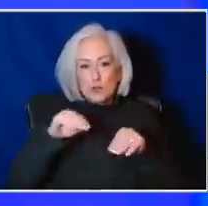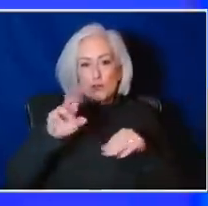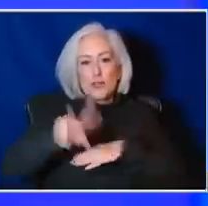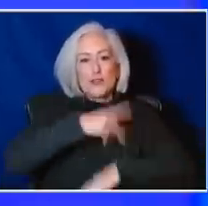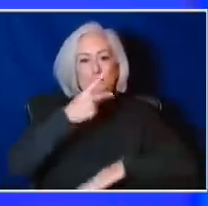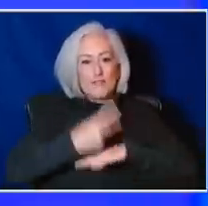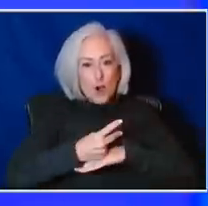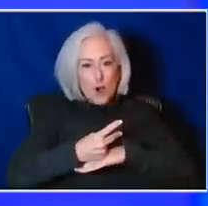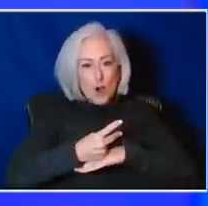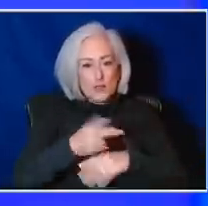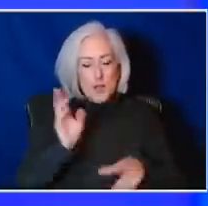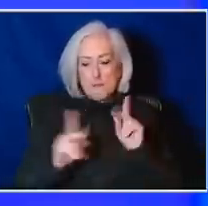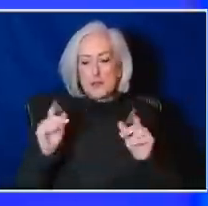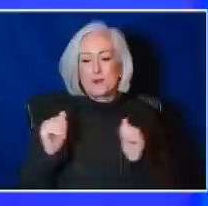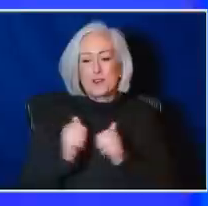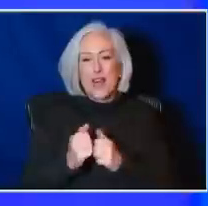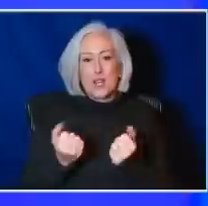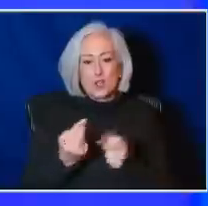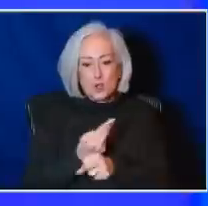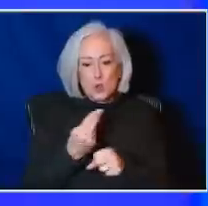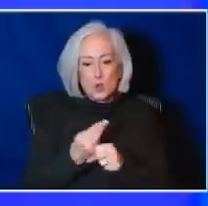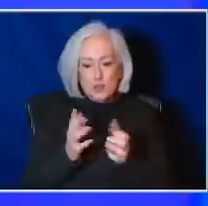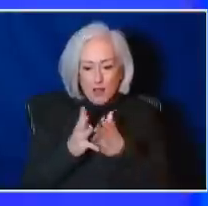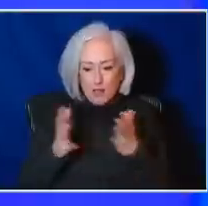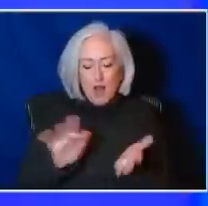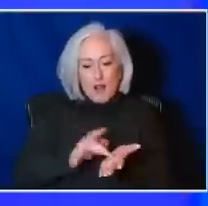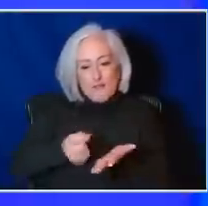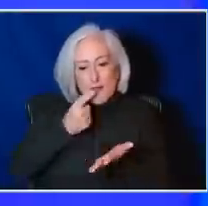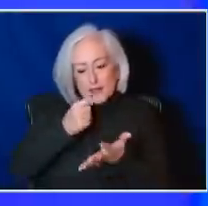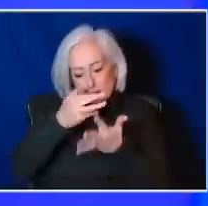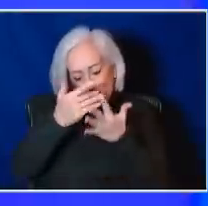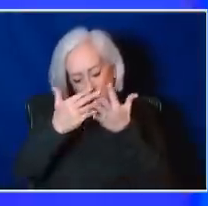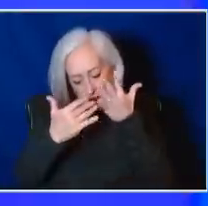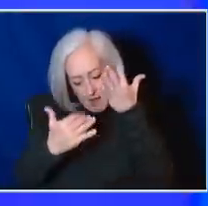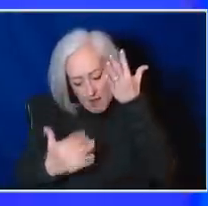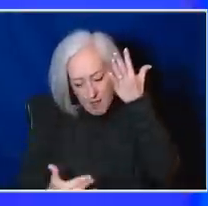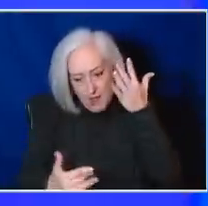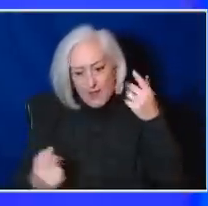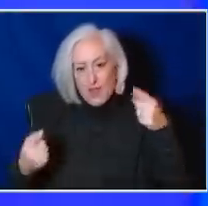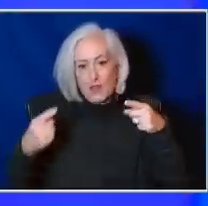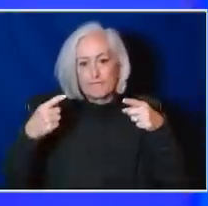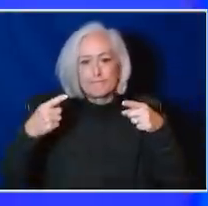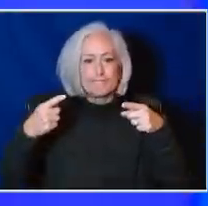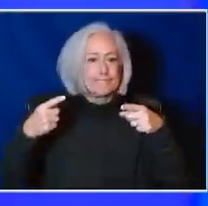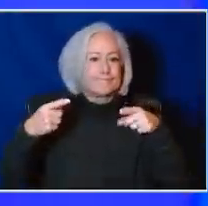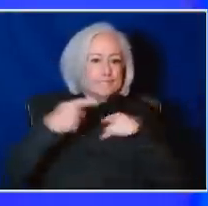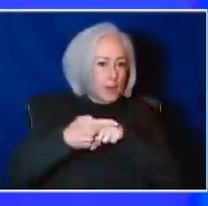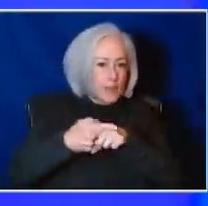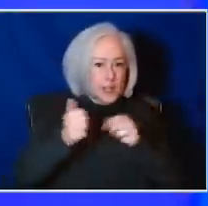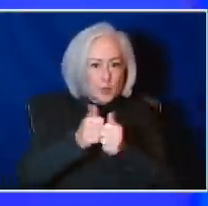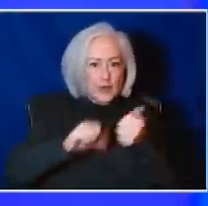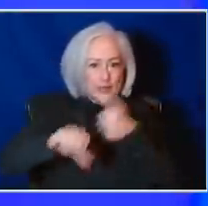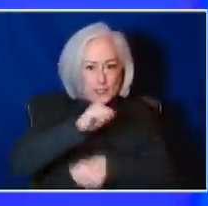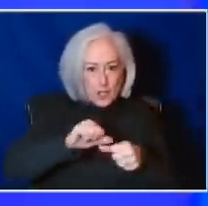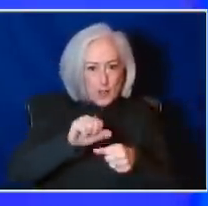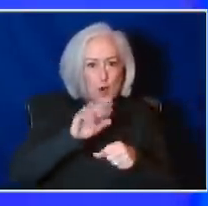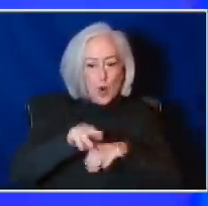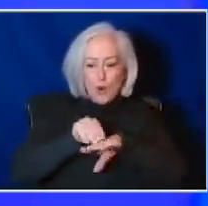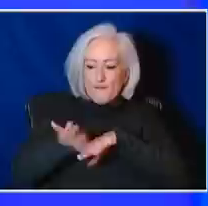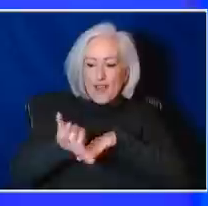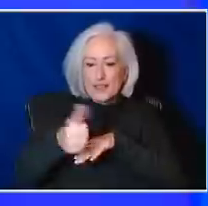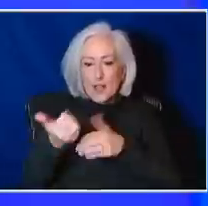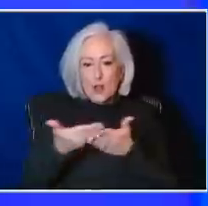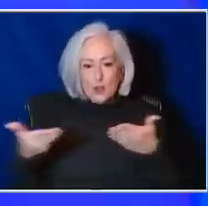lots of medicines that might interact with one another or might perhaps have a downstream effect that could be negative.